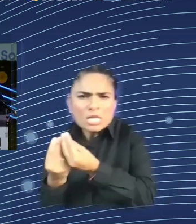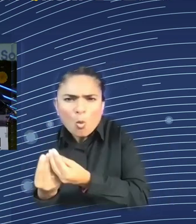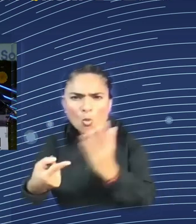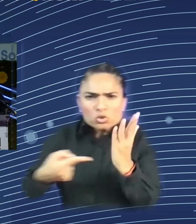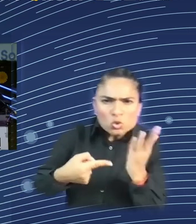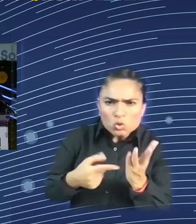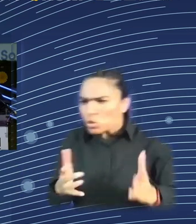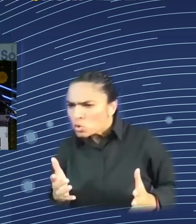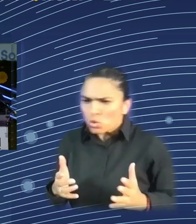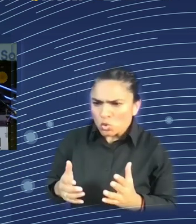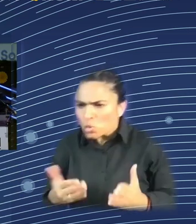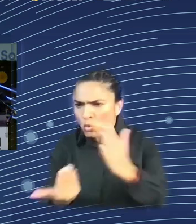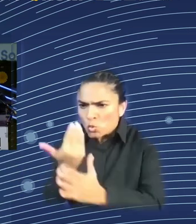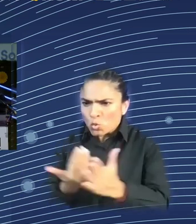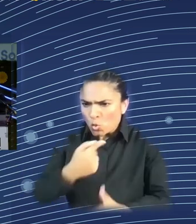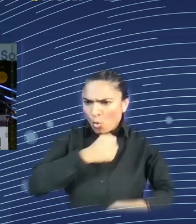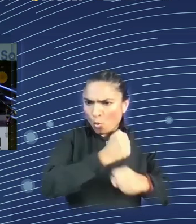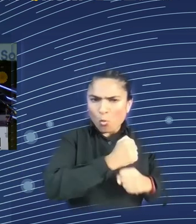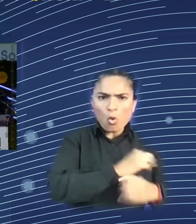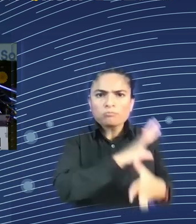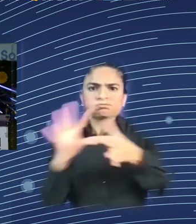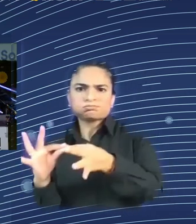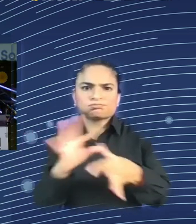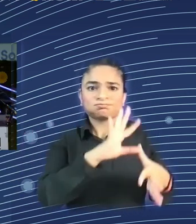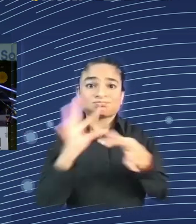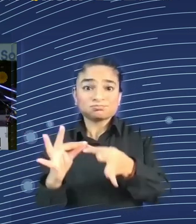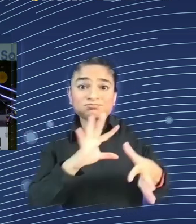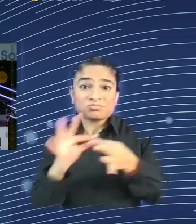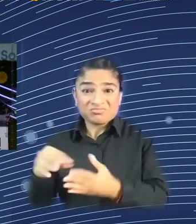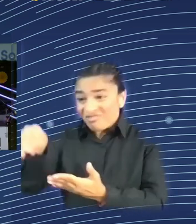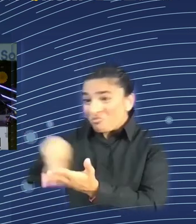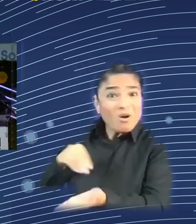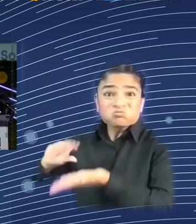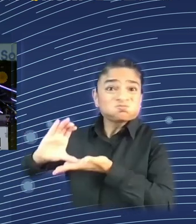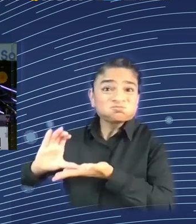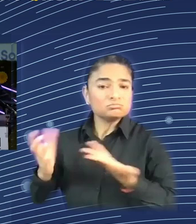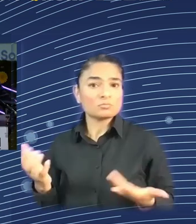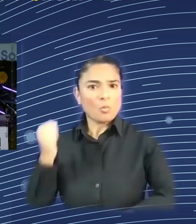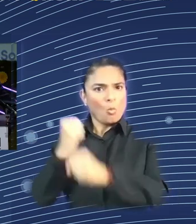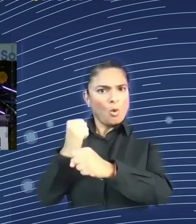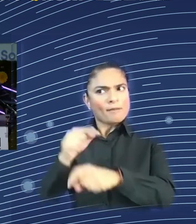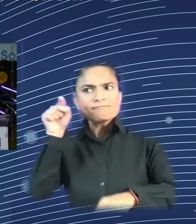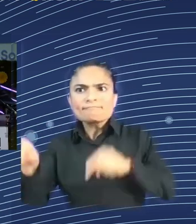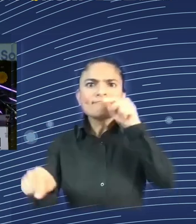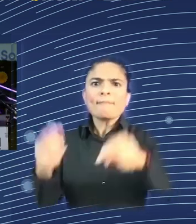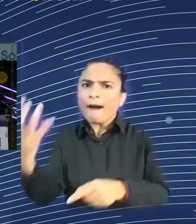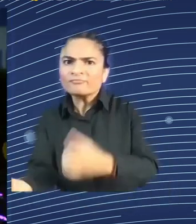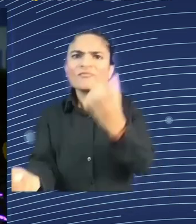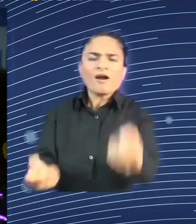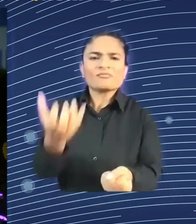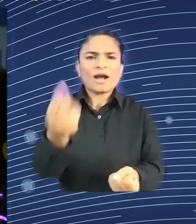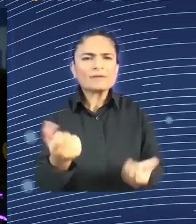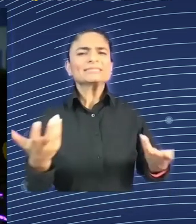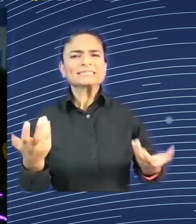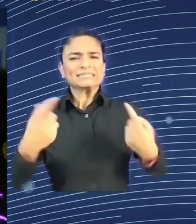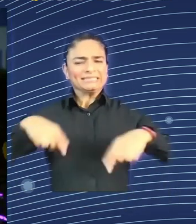And, something very similar happened in the 1920s, when oil came along as a source of energy. And, coal was